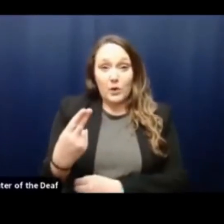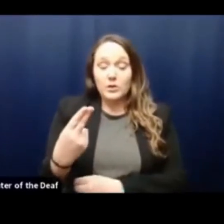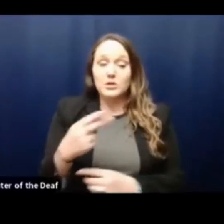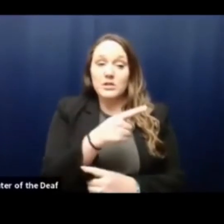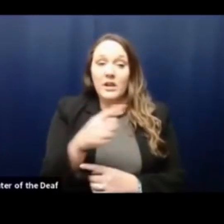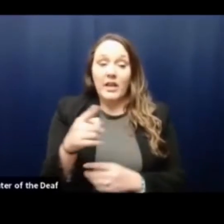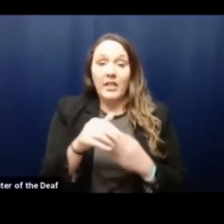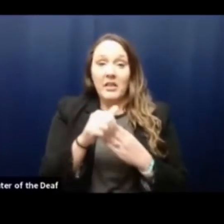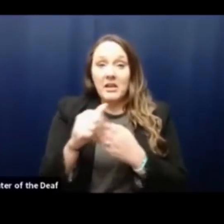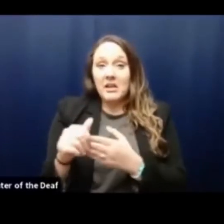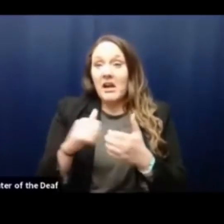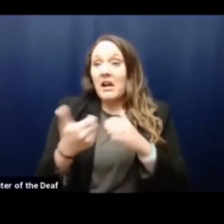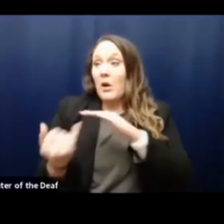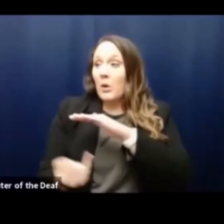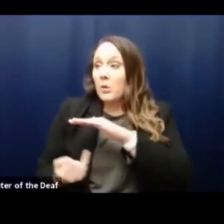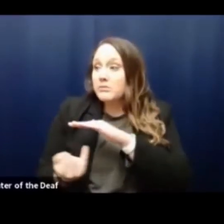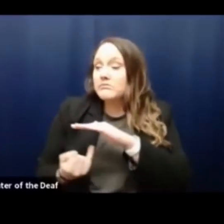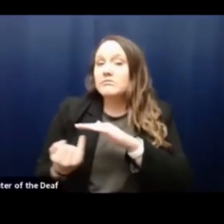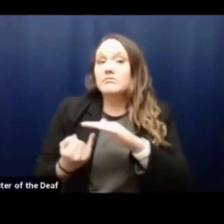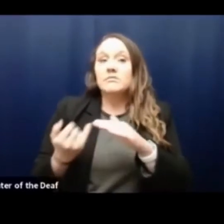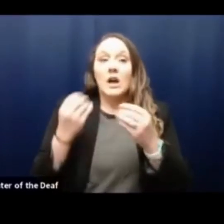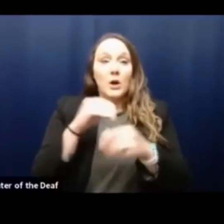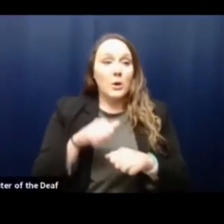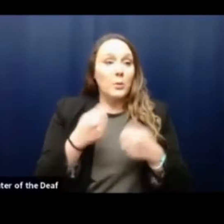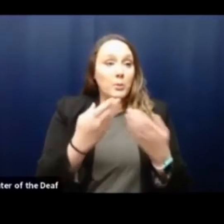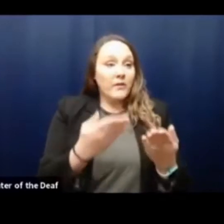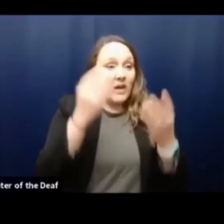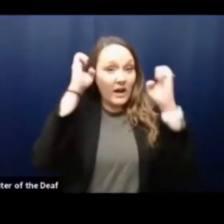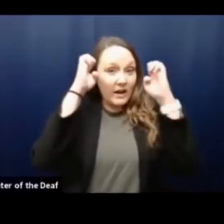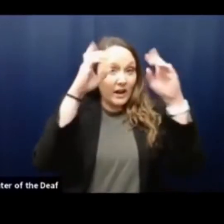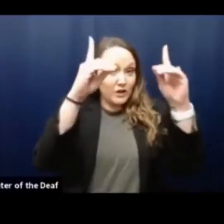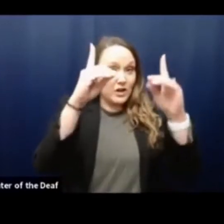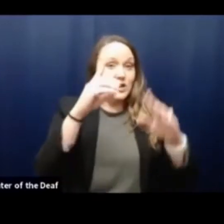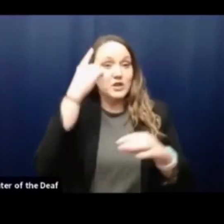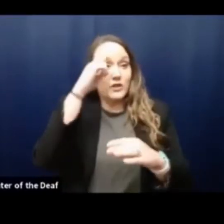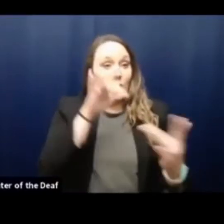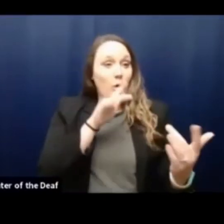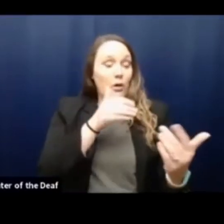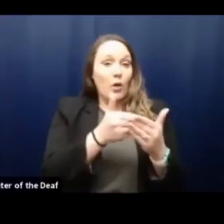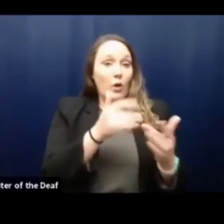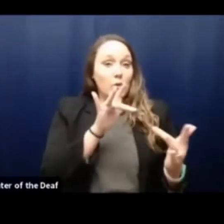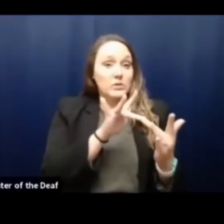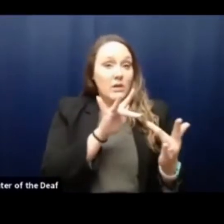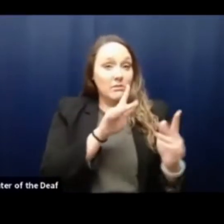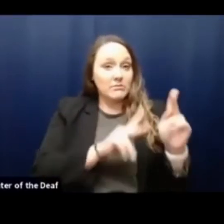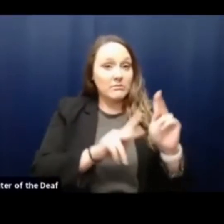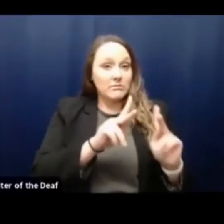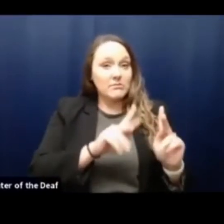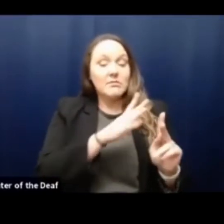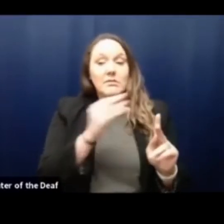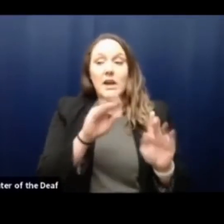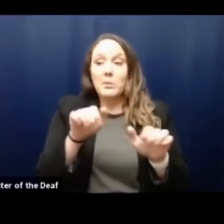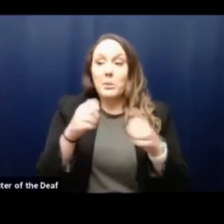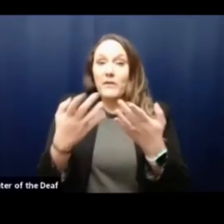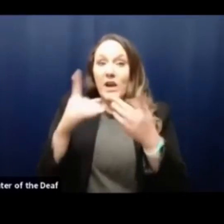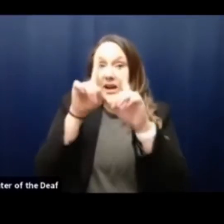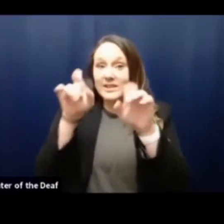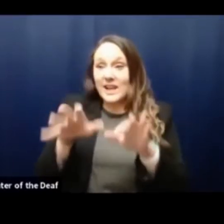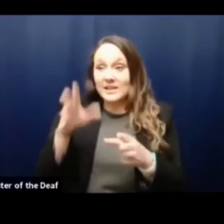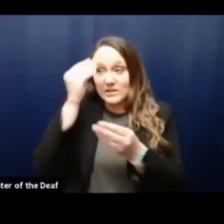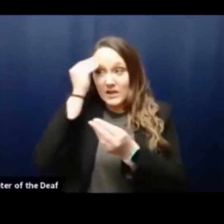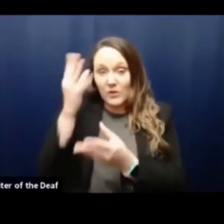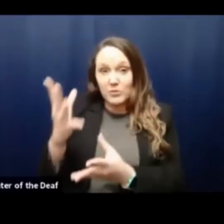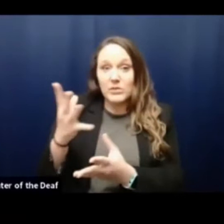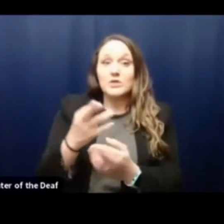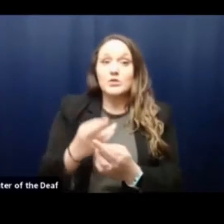on quarantine and isolation, to providing education on close contacts, to giving out testing information and resources, they have been